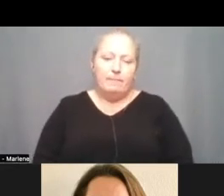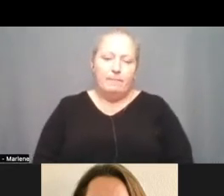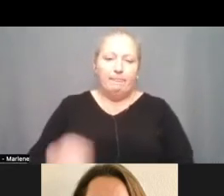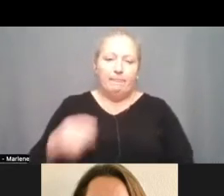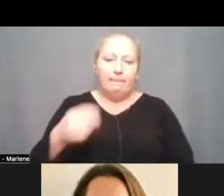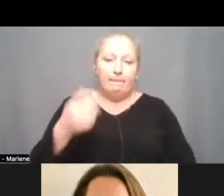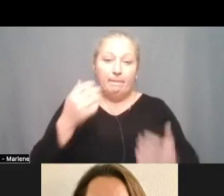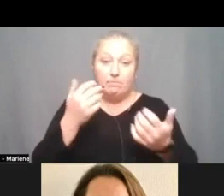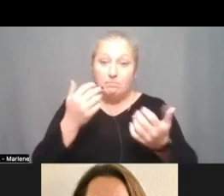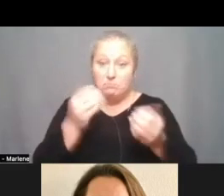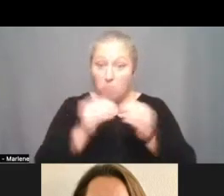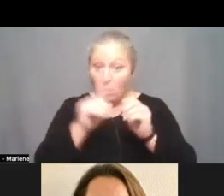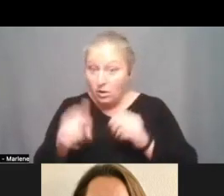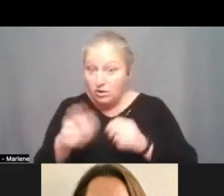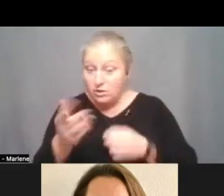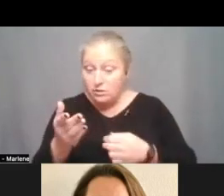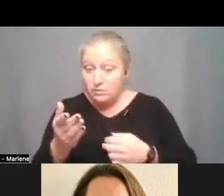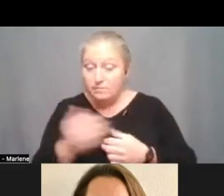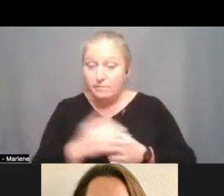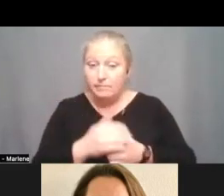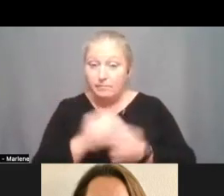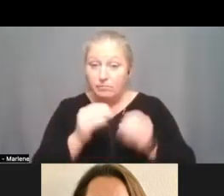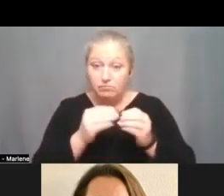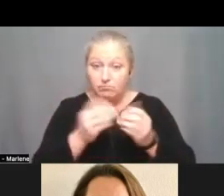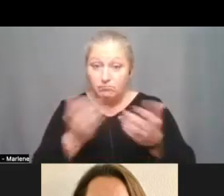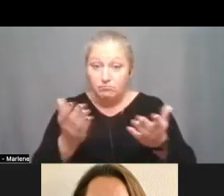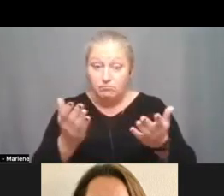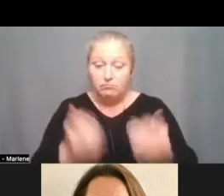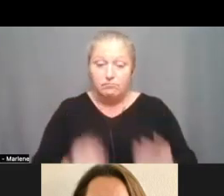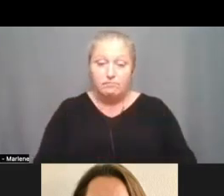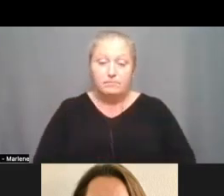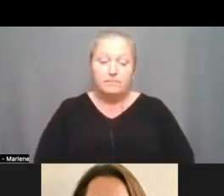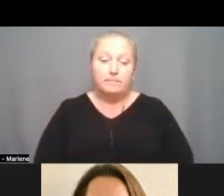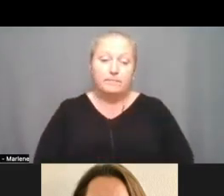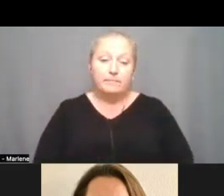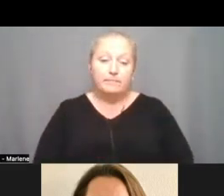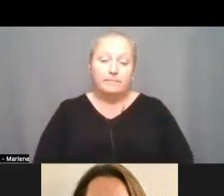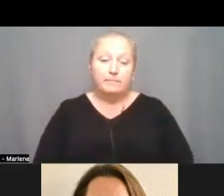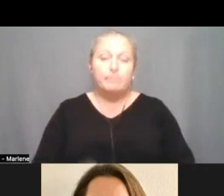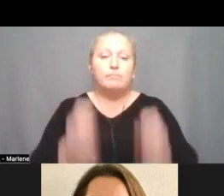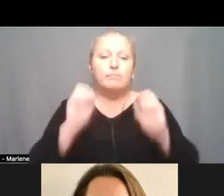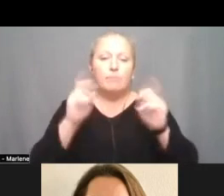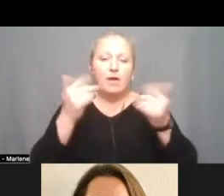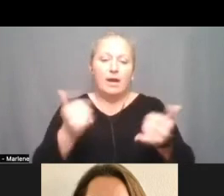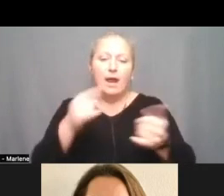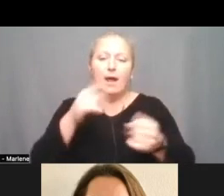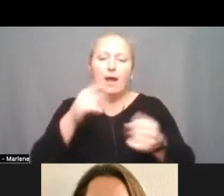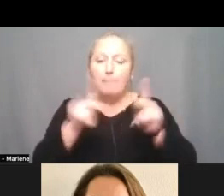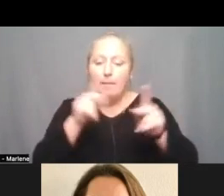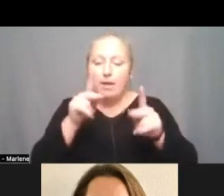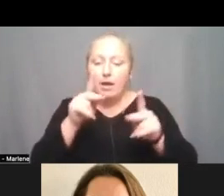on questions anyone else okay let's go to public comment peter